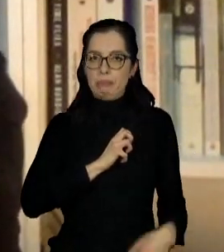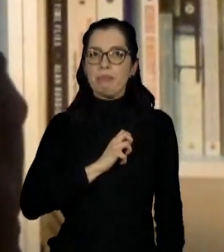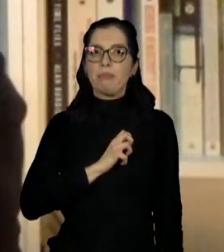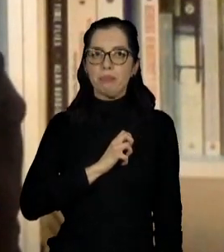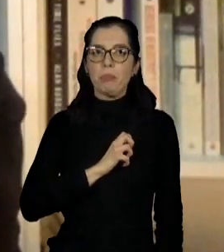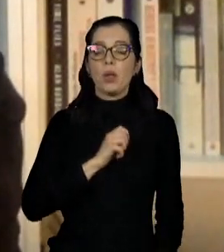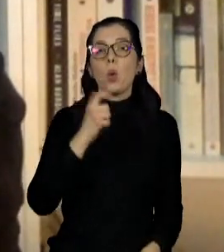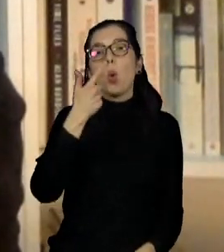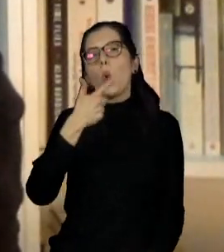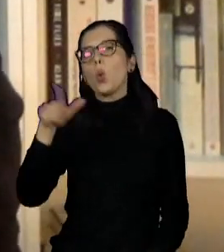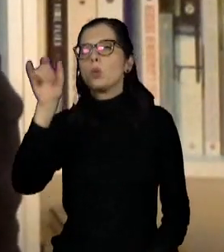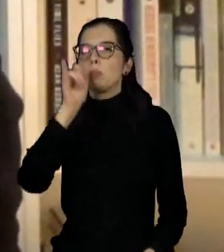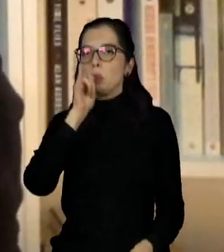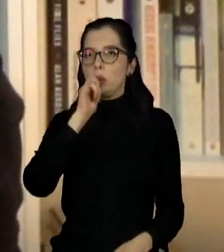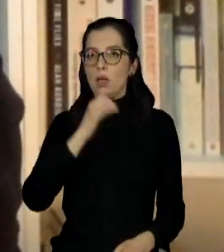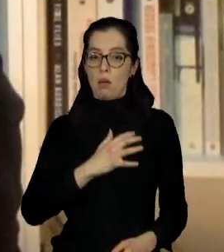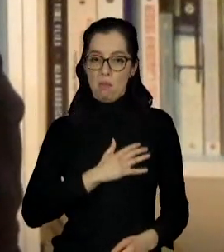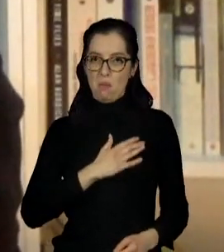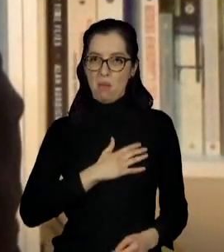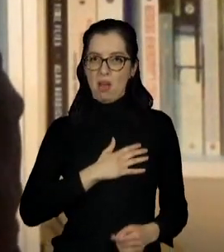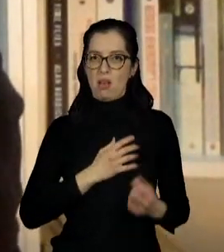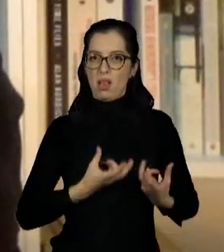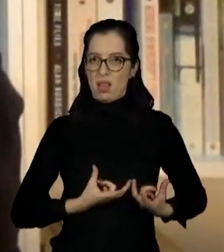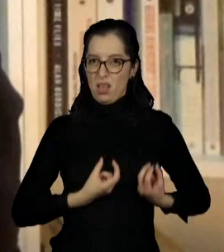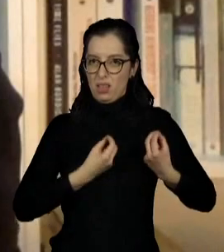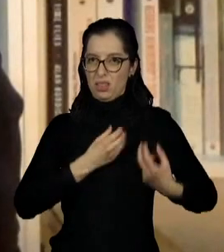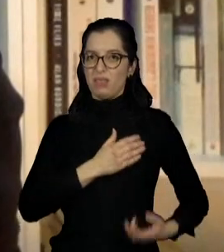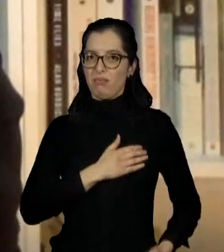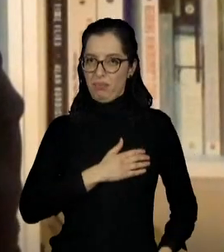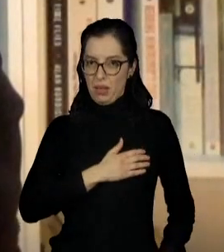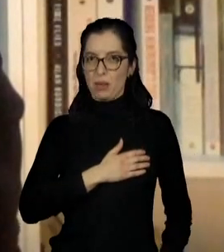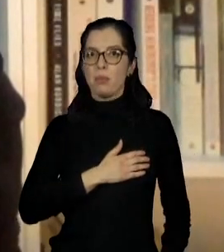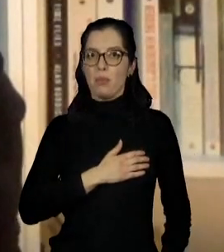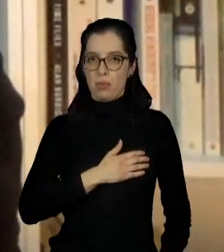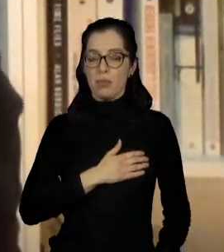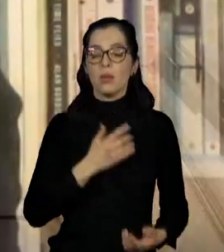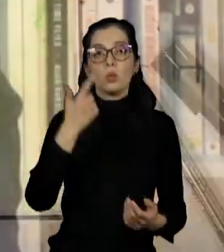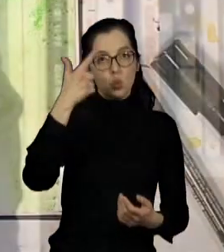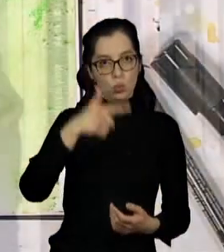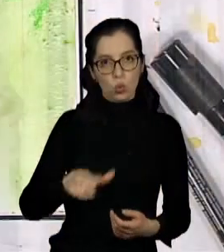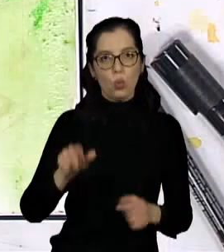A second example is breast cancer. So, again,